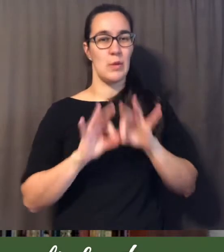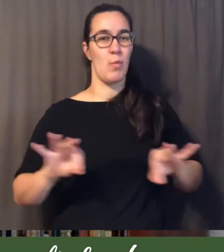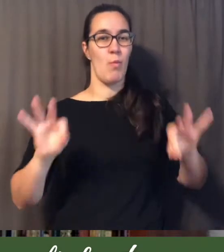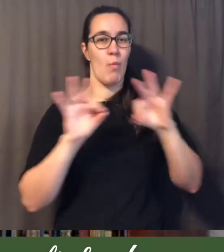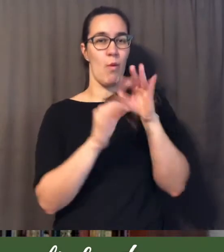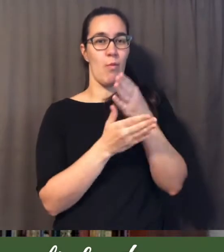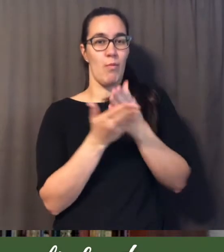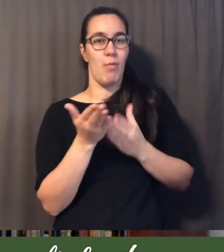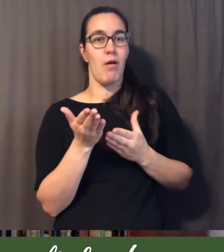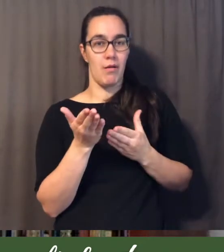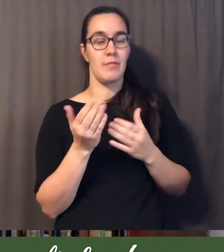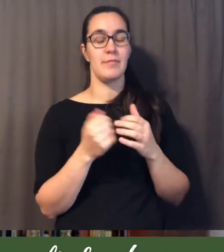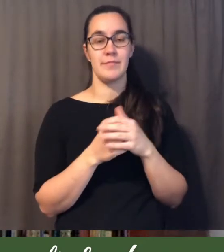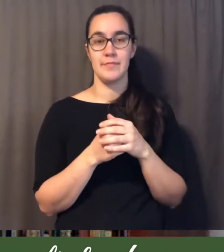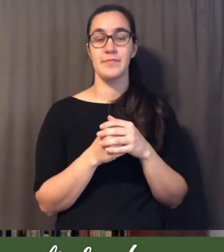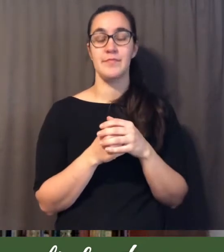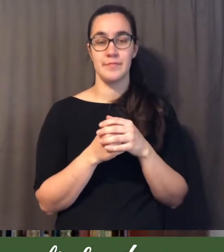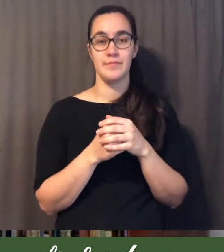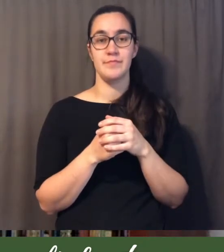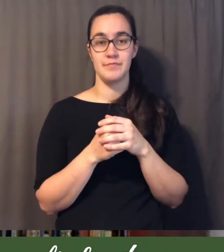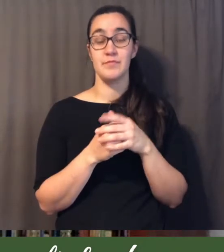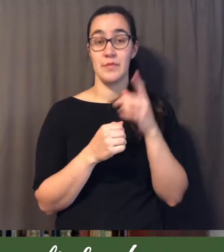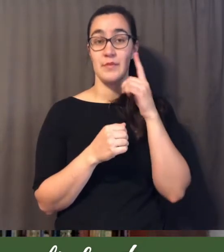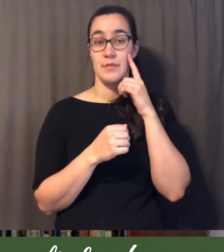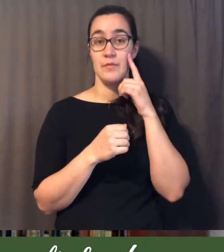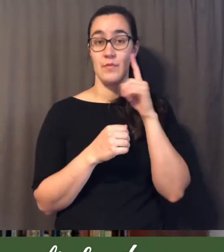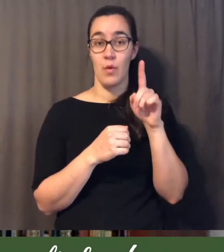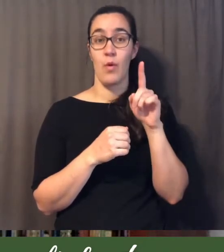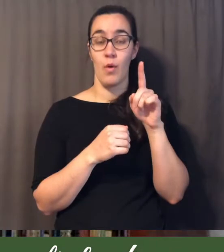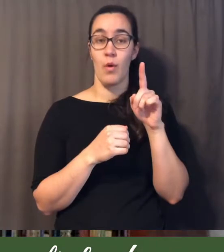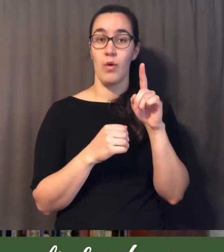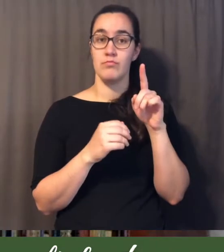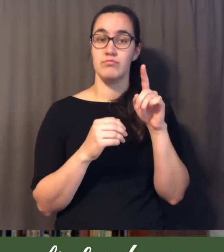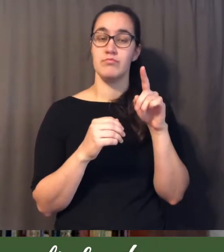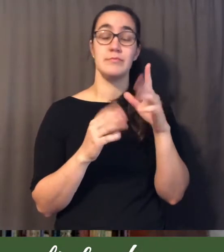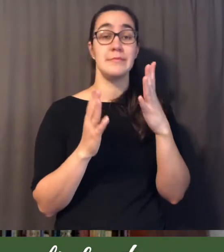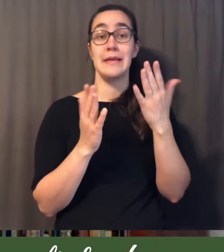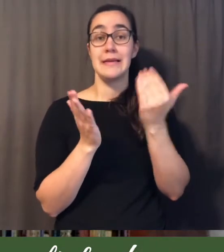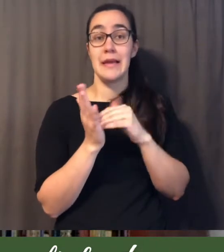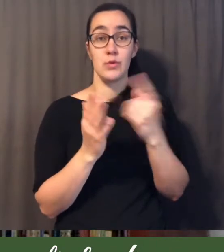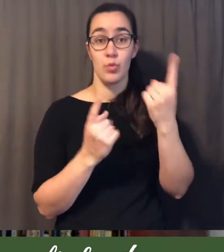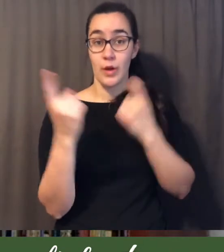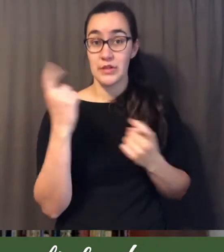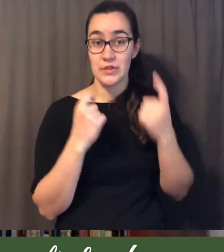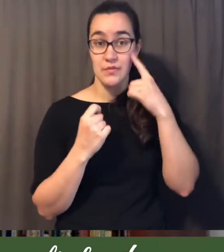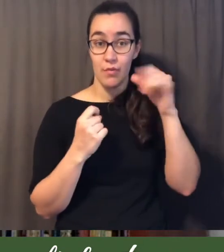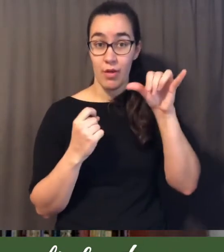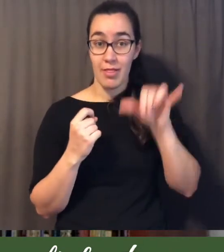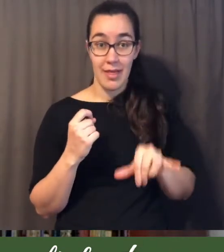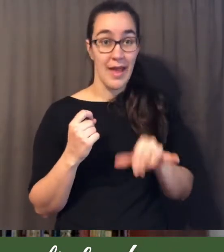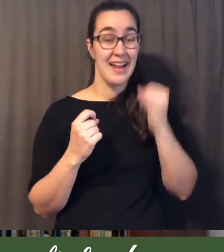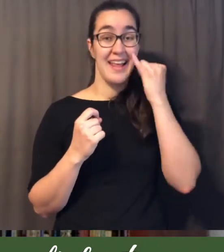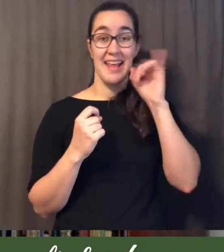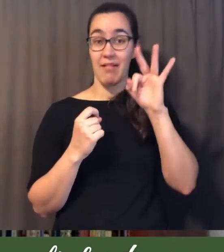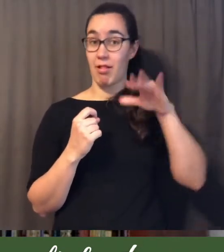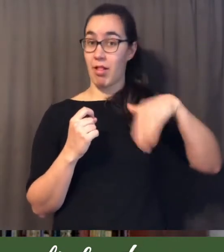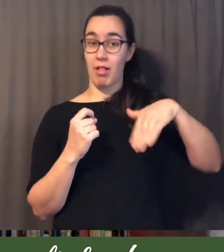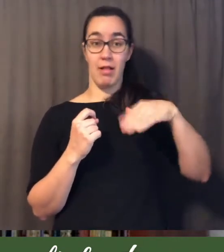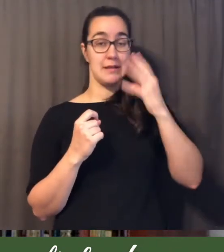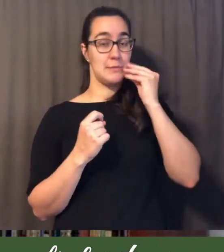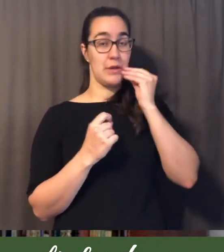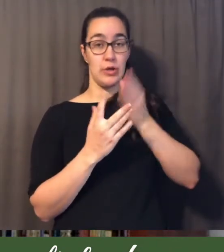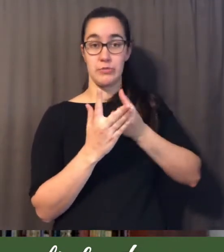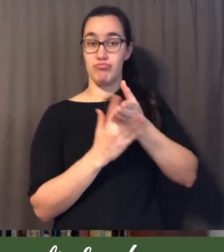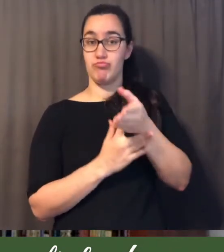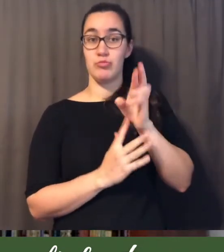of what we're doing here um as far as equipping at cedars and so if you have questions on that if you haven't gone through rooted yet which is